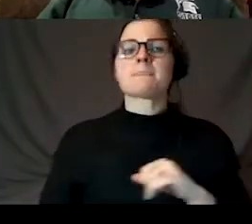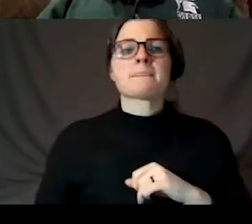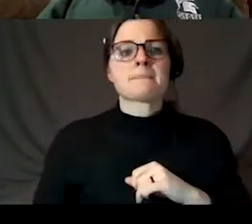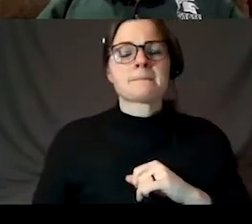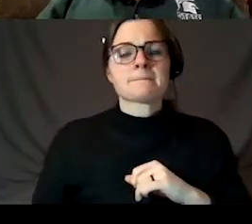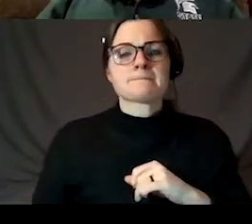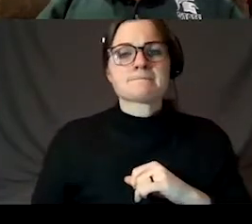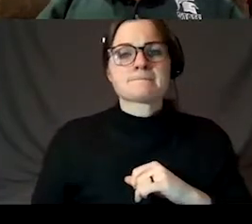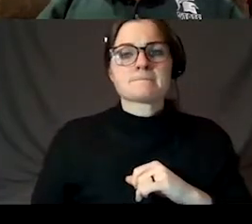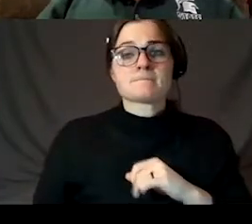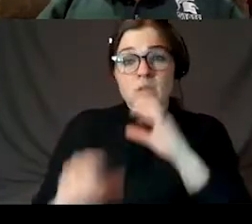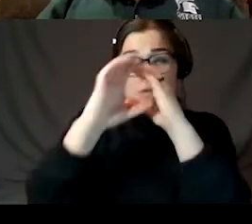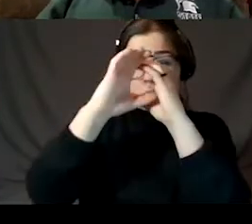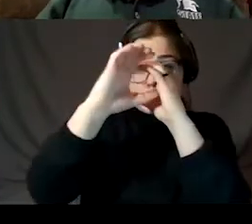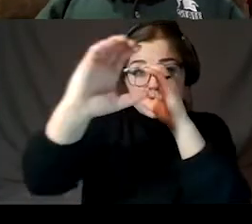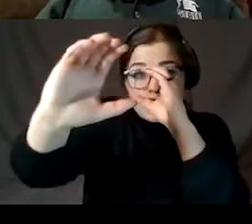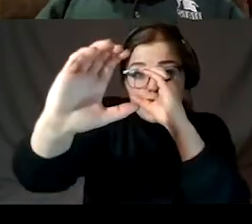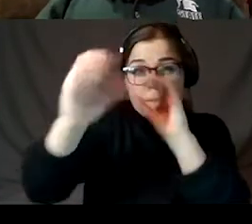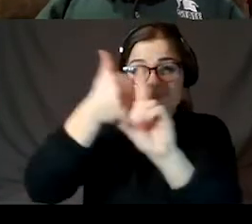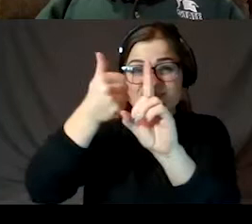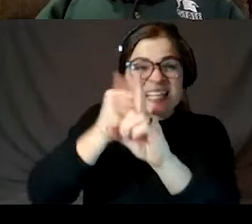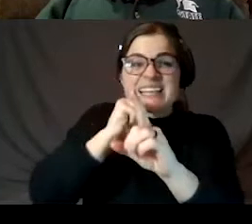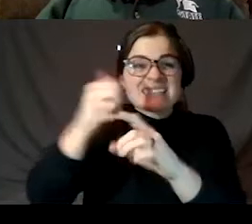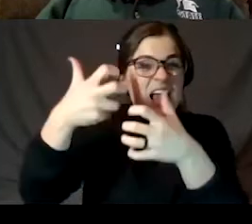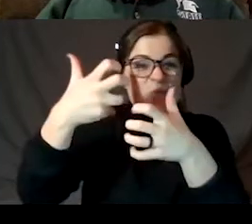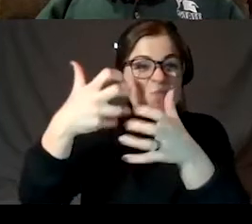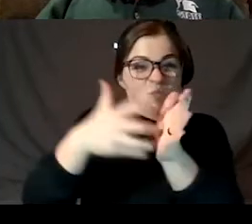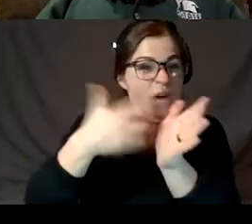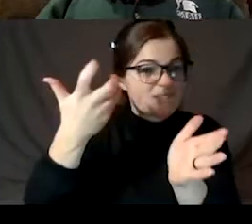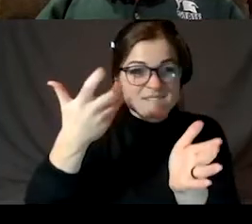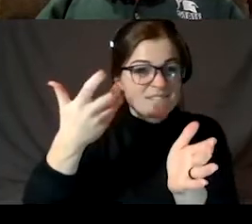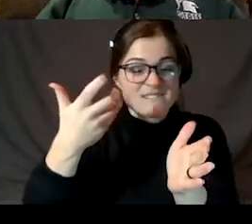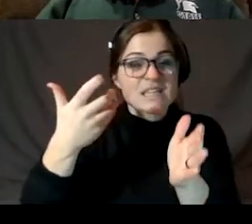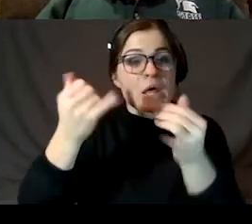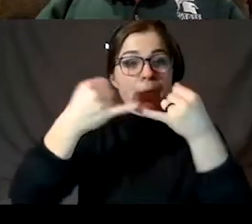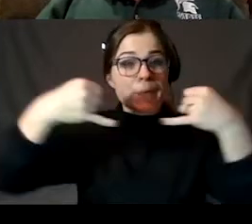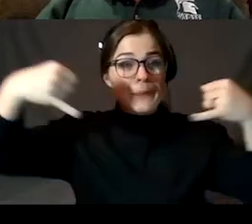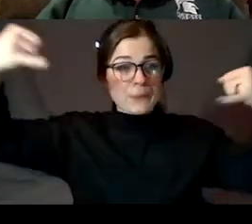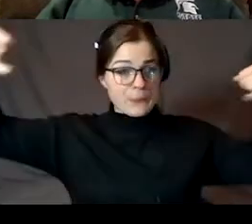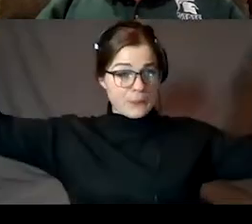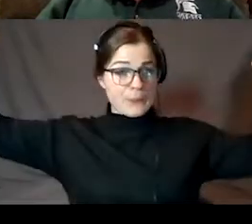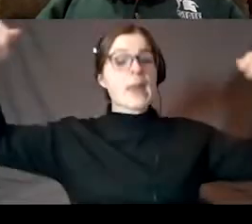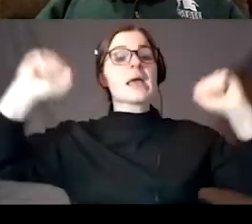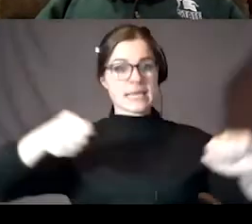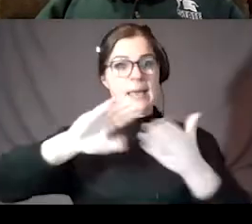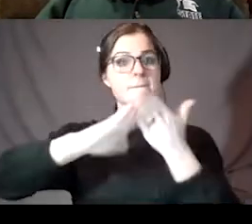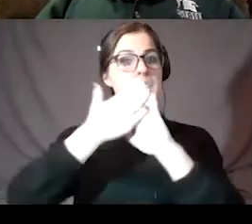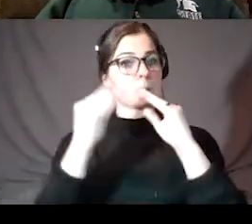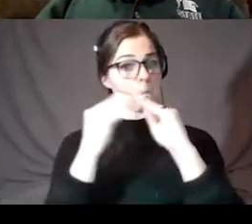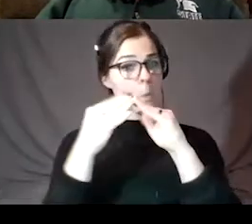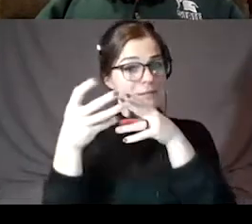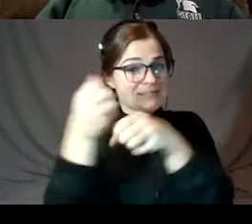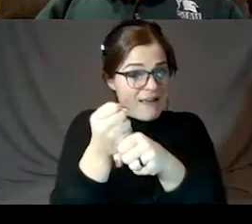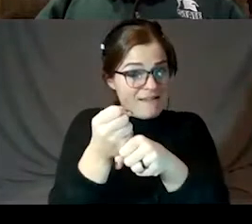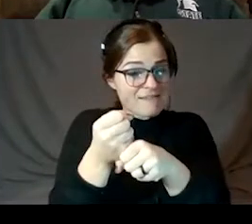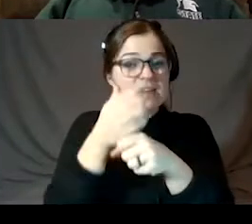The scope itself is not rigid. It's suspended by cables which can be tightened, and they will adjust